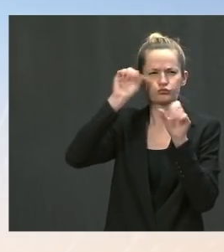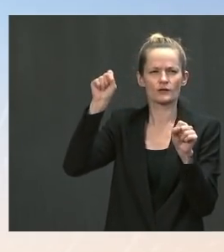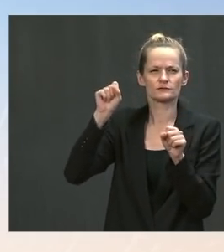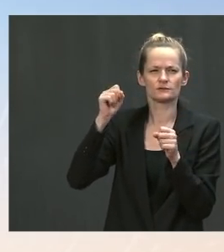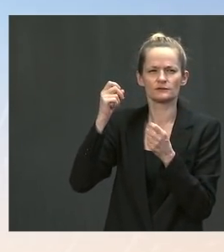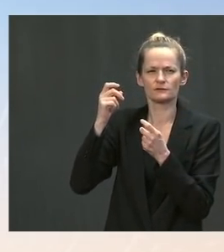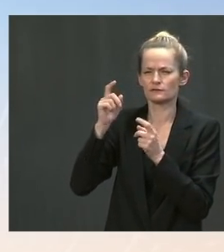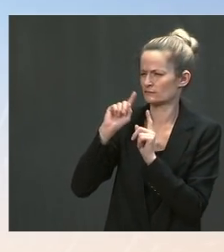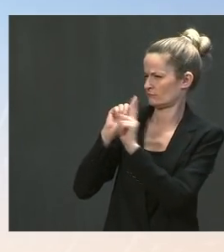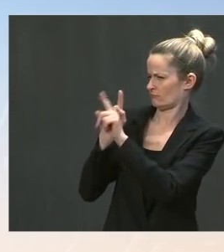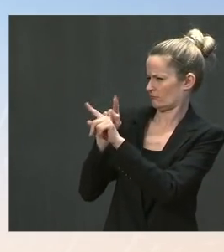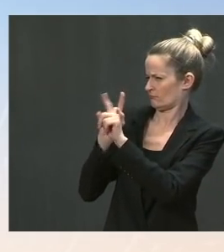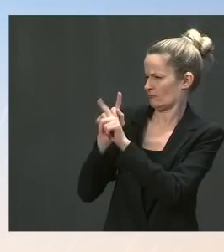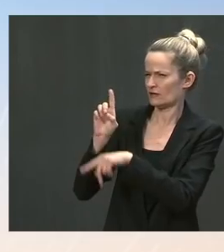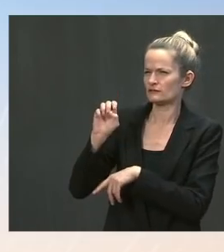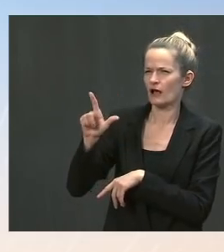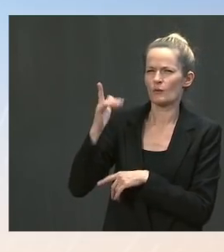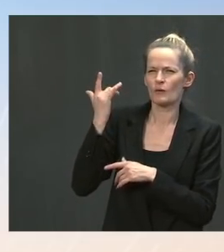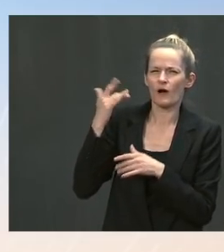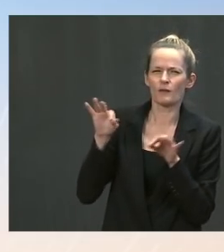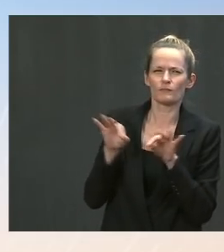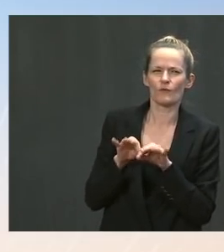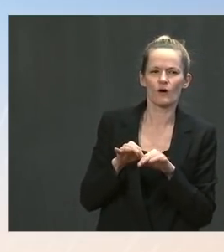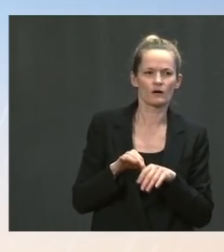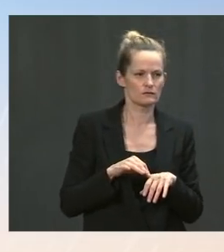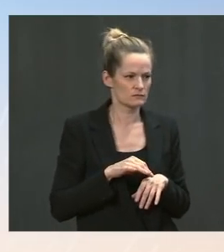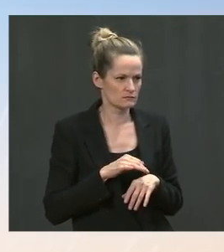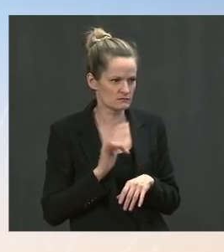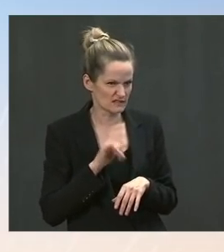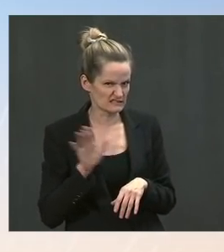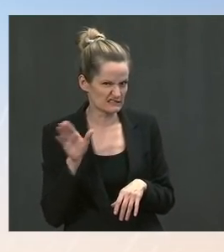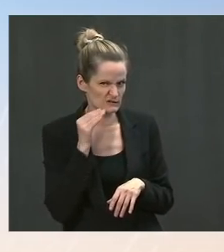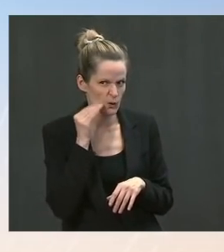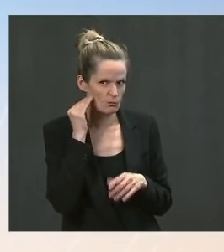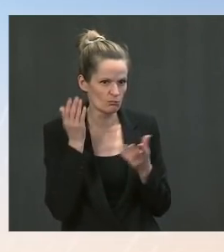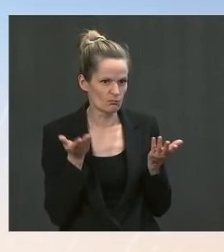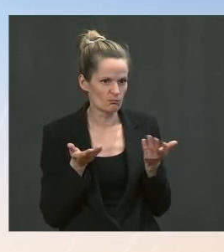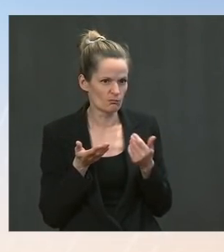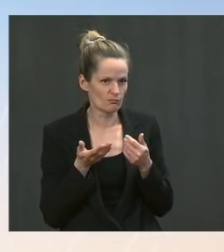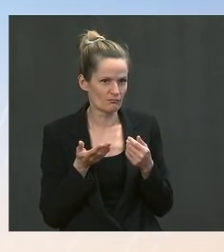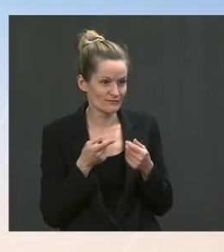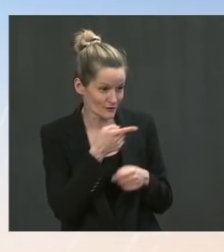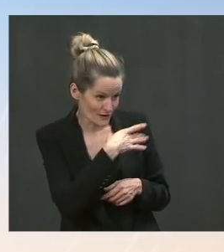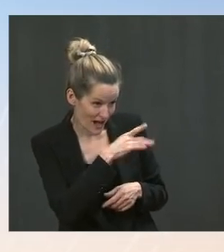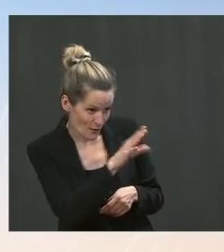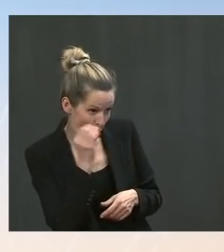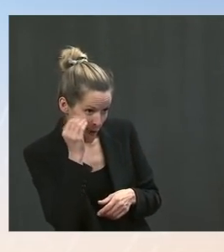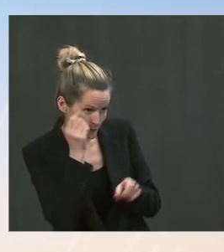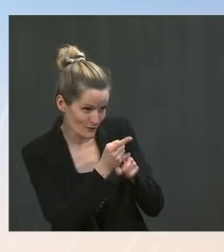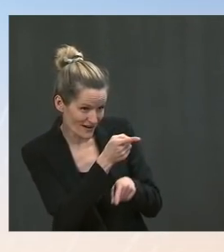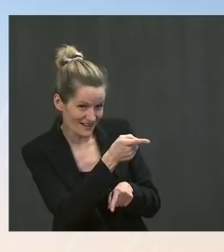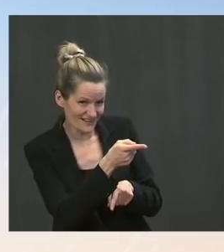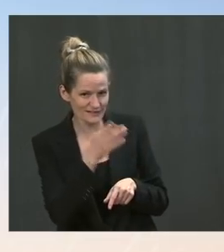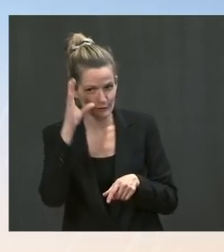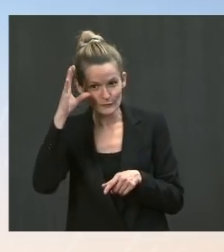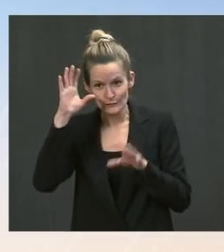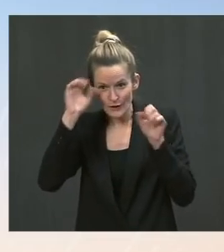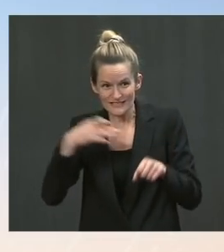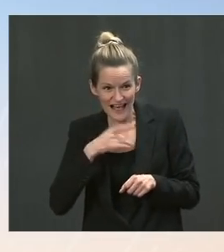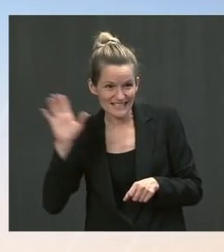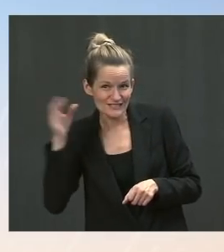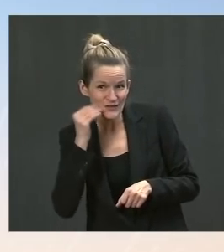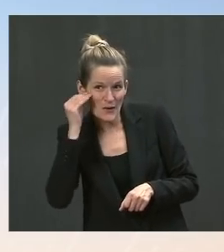Because it's his home. You like going home, right? So does the President. He's human, too. Go ahead. The in